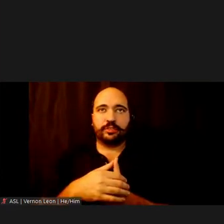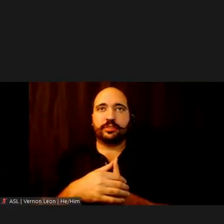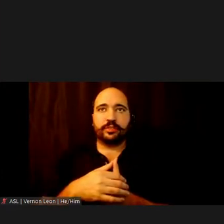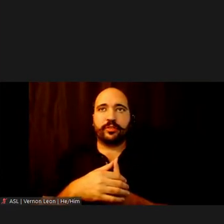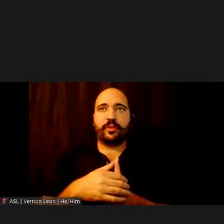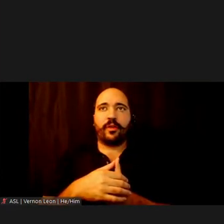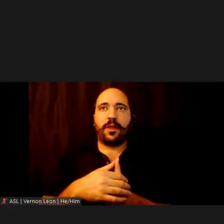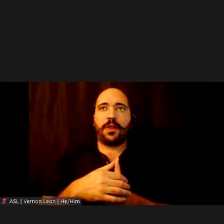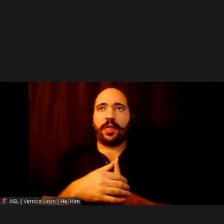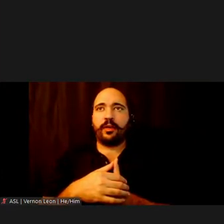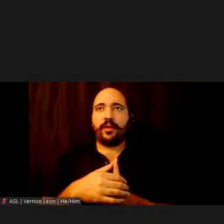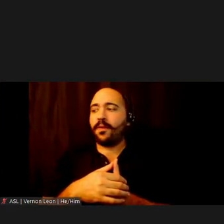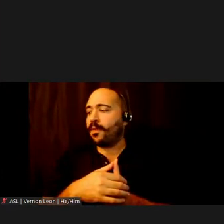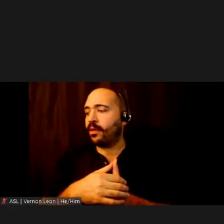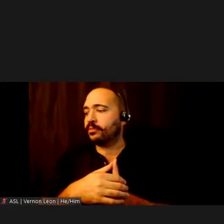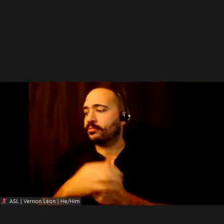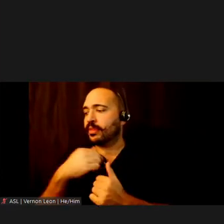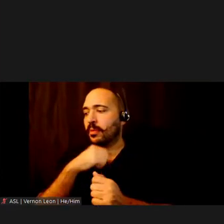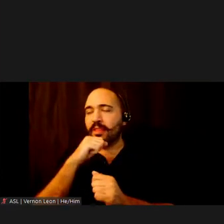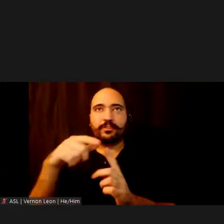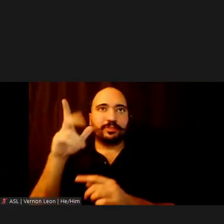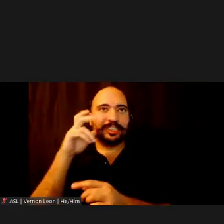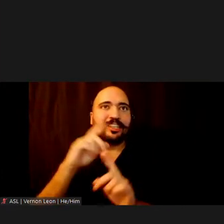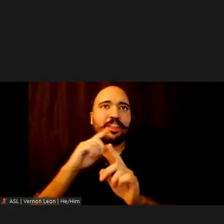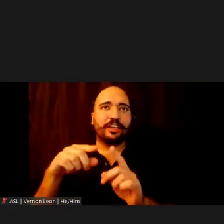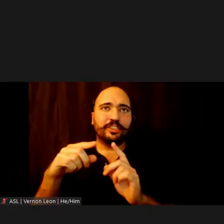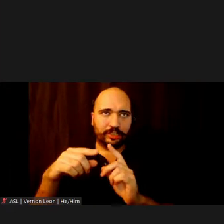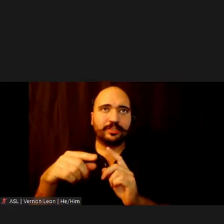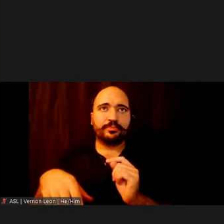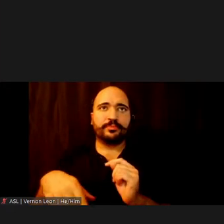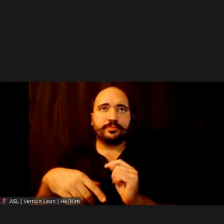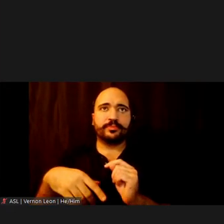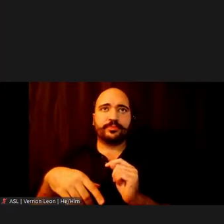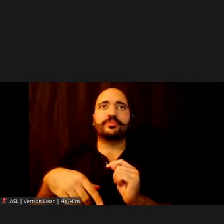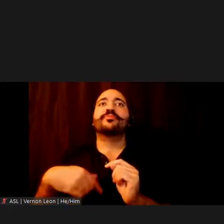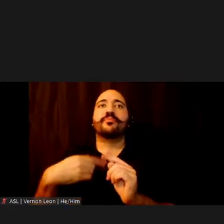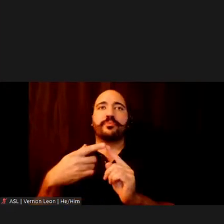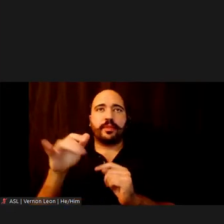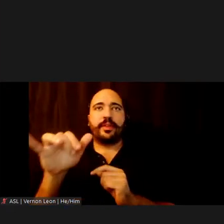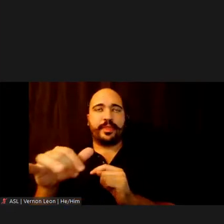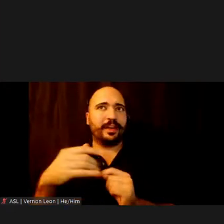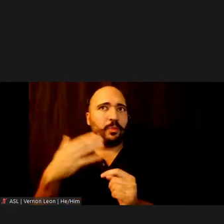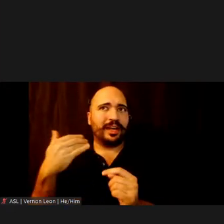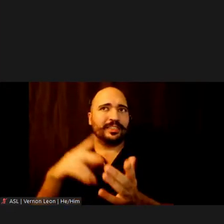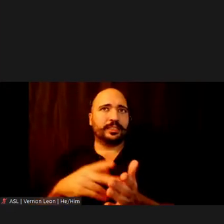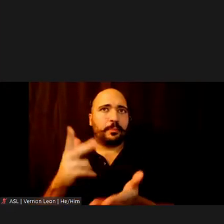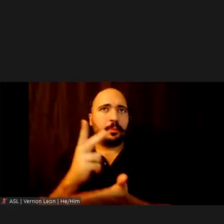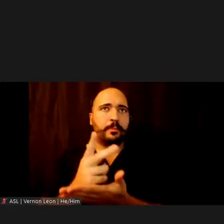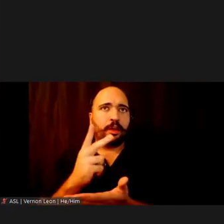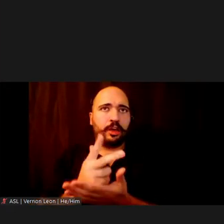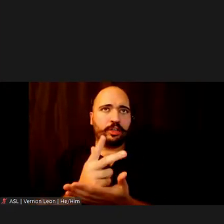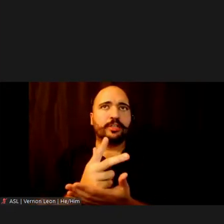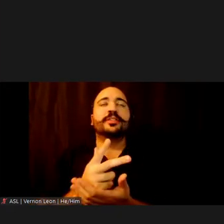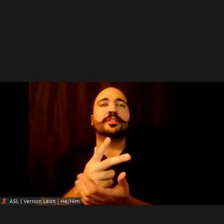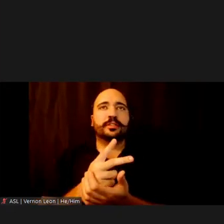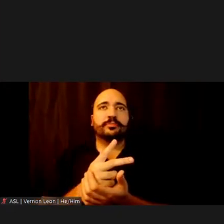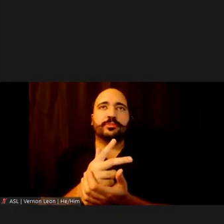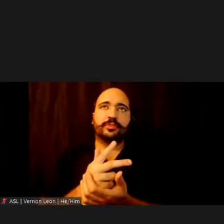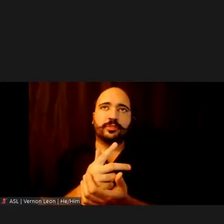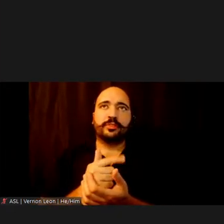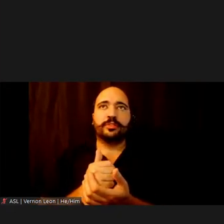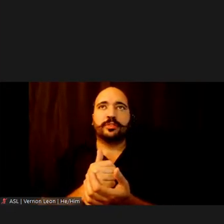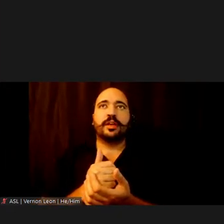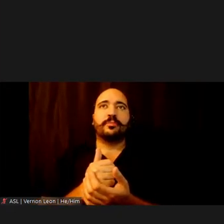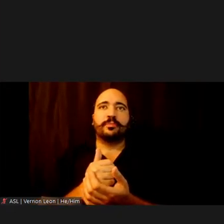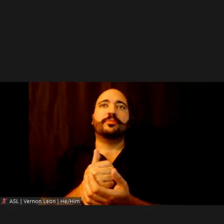You know, which I mean, I'd love to hear an answer as to why the double parking is being ignored, which is a leading factor causing